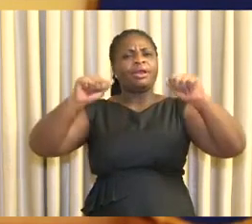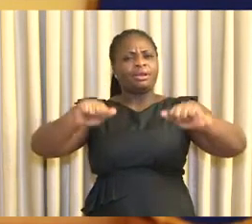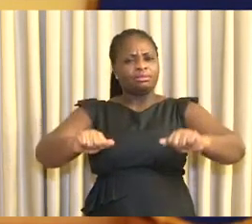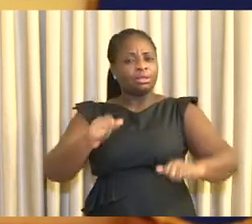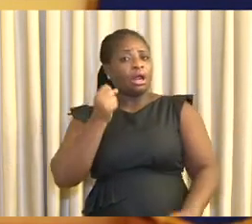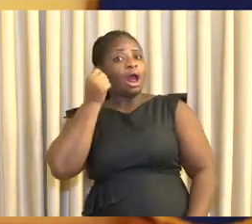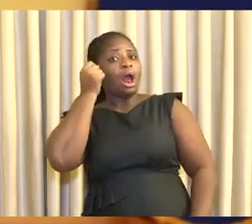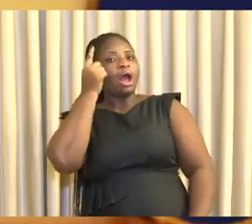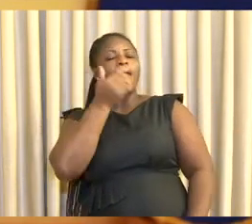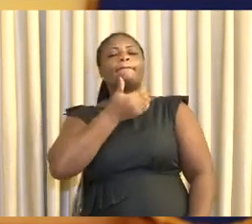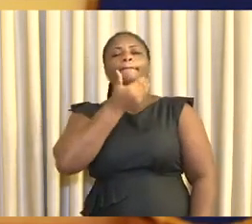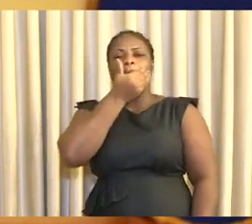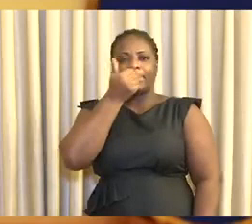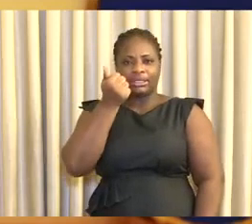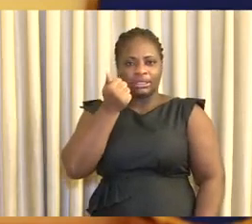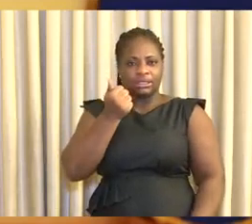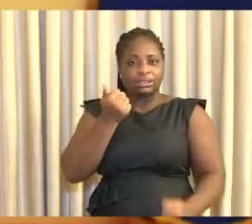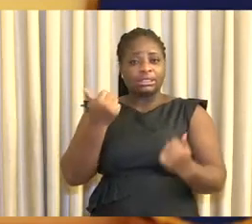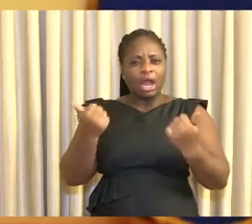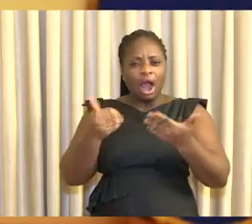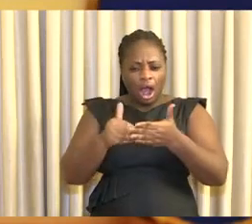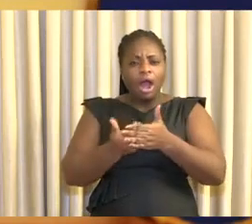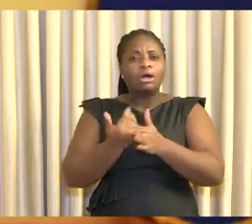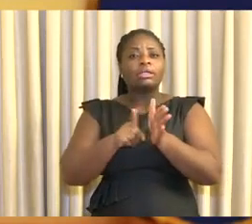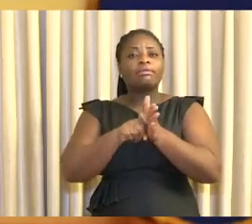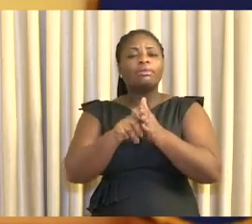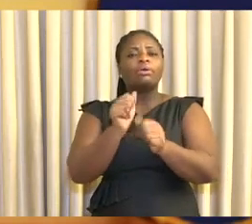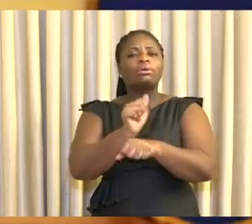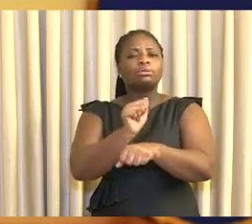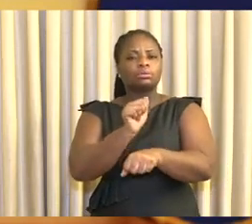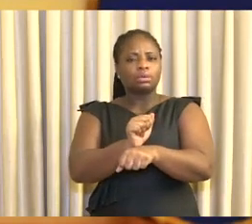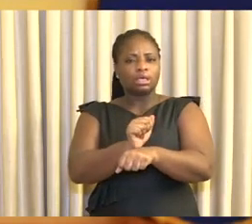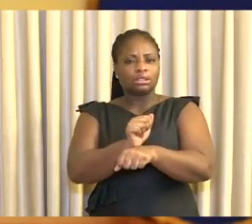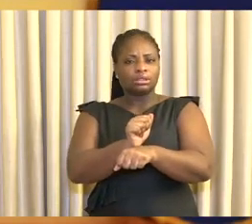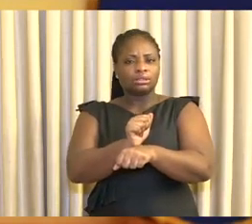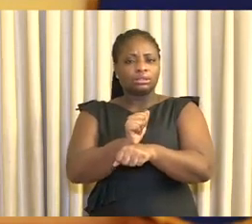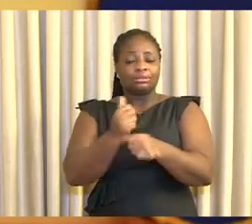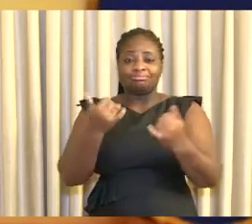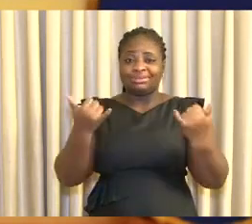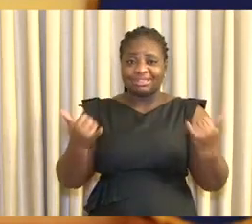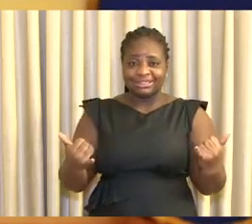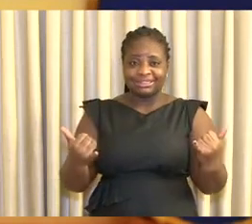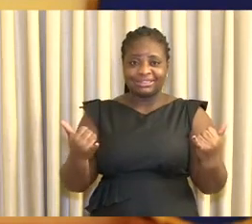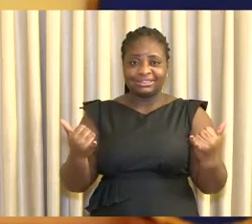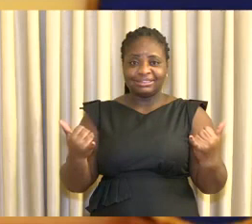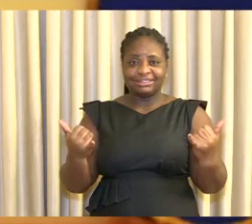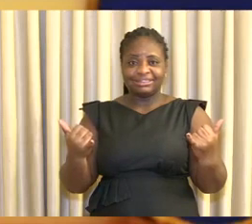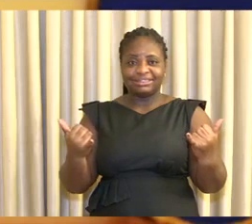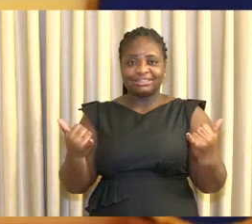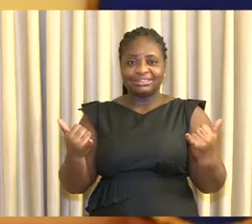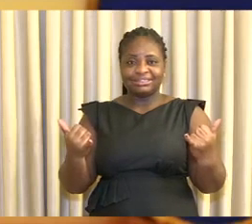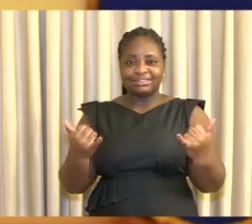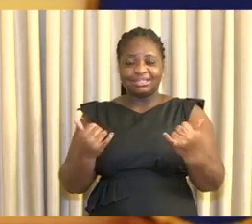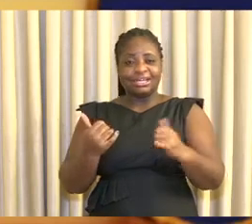understand better the dynamism of the virus, mapped out its geographic footprint,